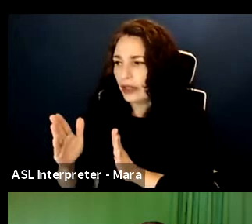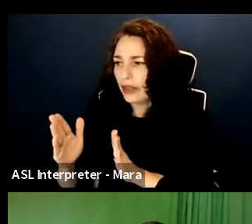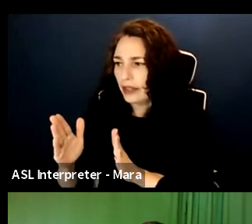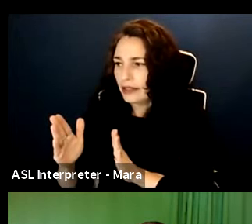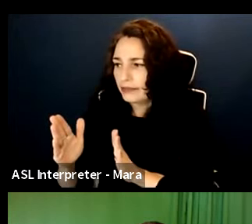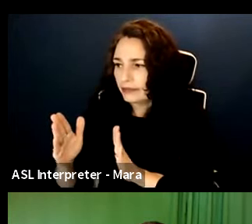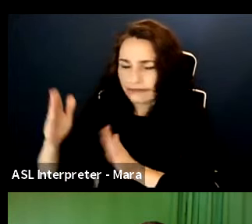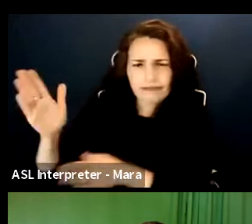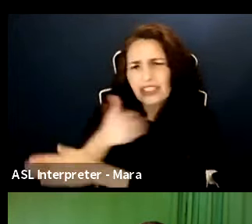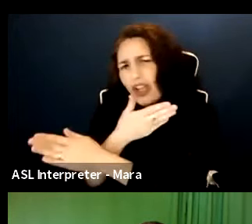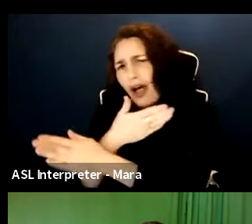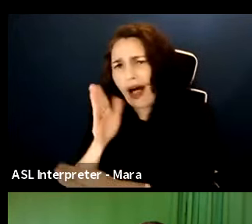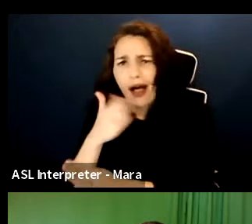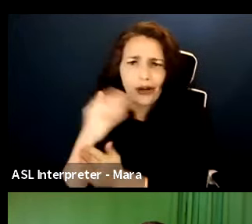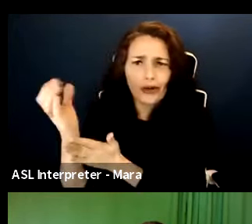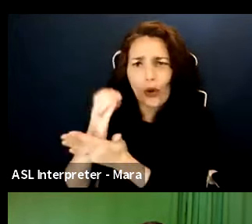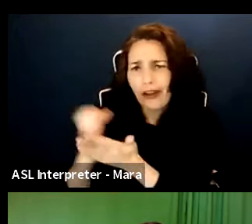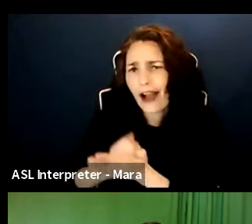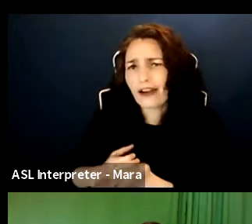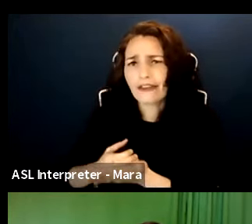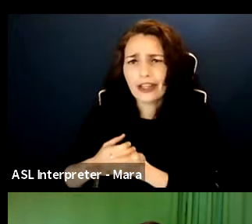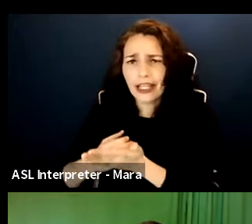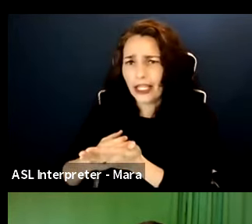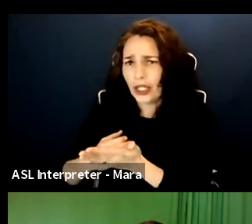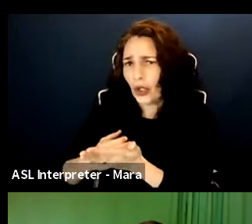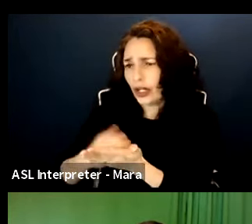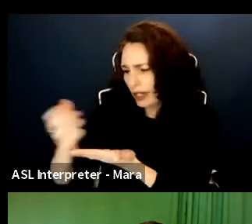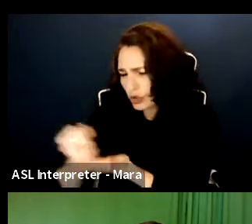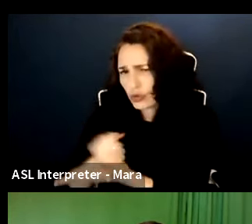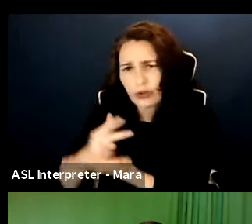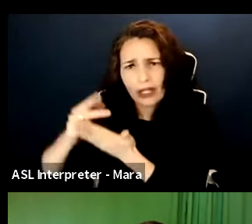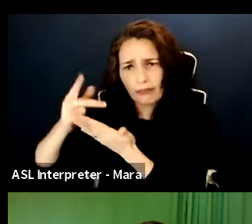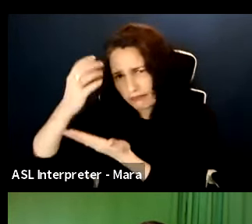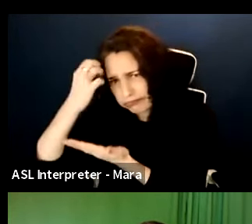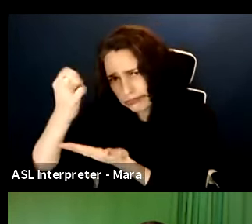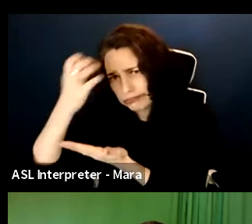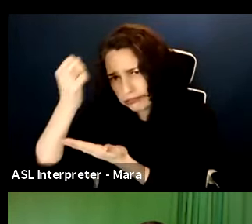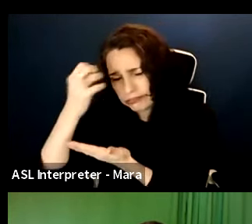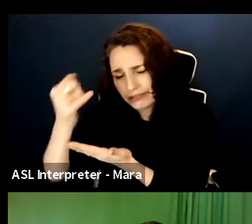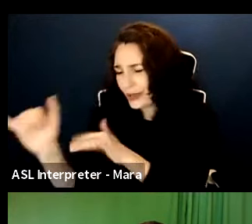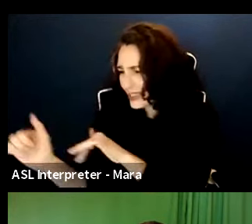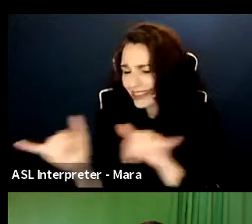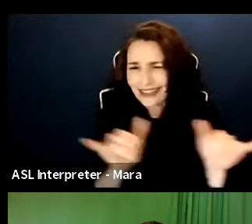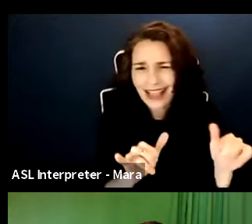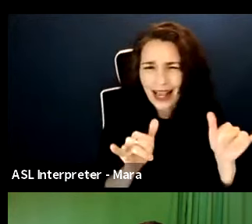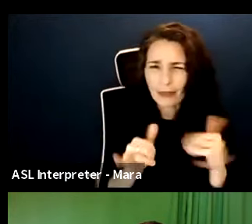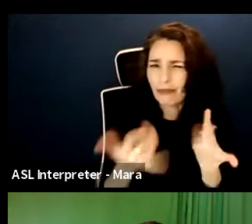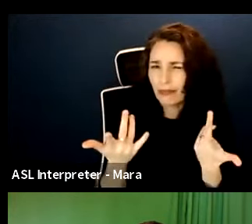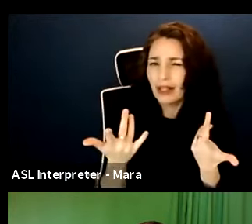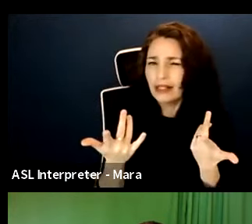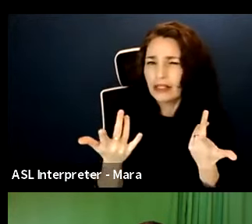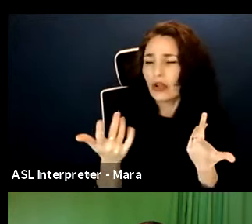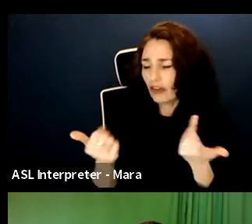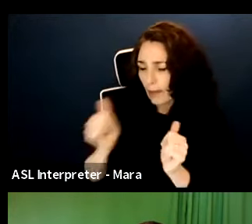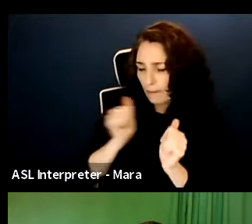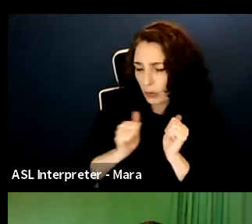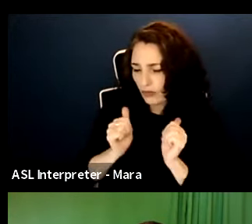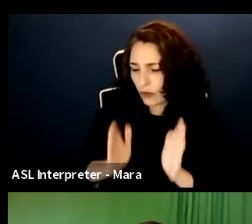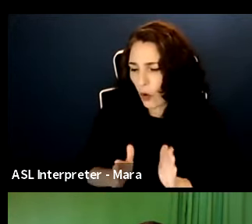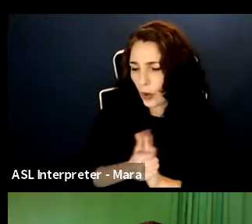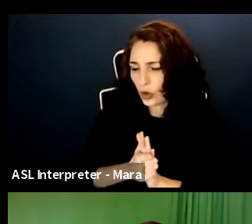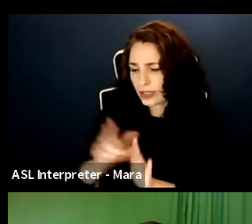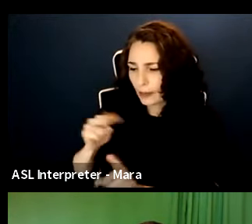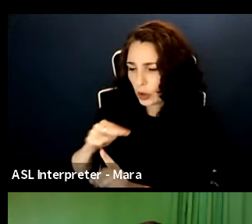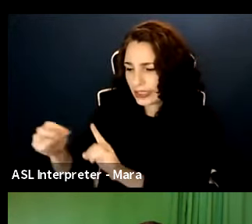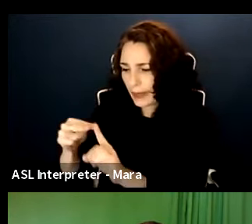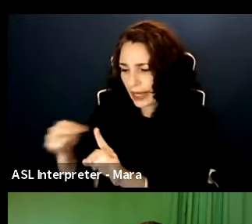that's work. So, so sort of balancing it. And I think from the, um, performer perspective, I think, uh, the two things I just wanted to touch on were